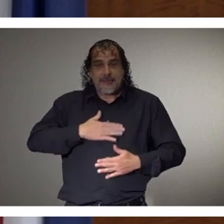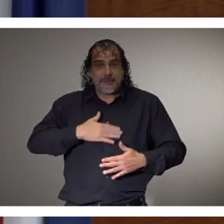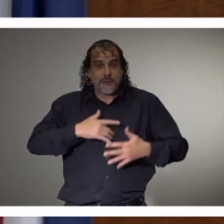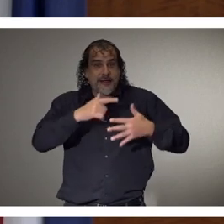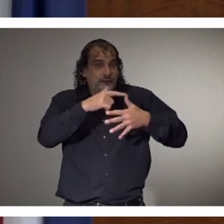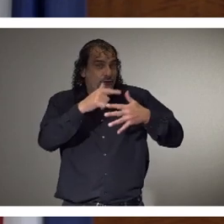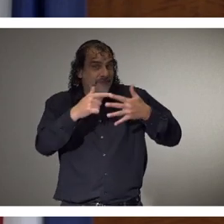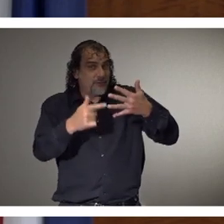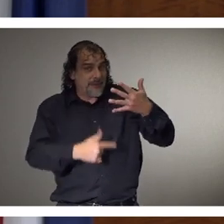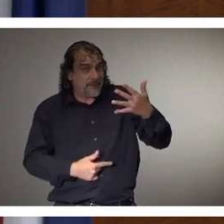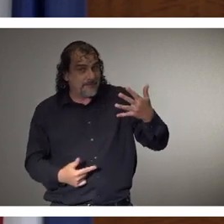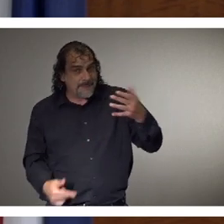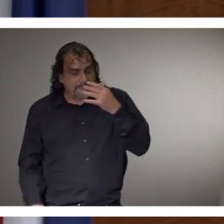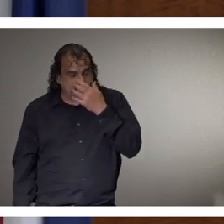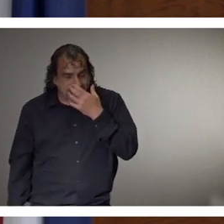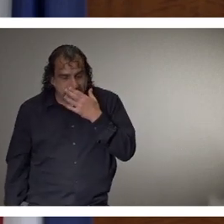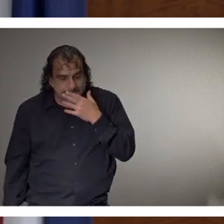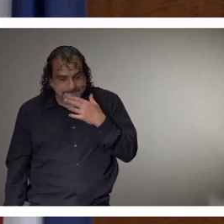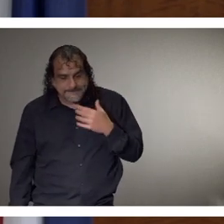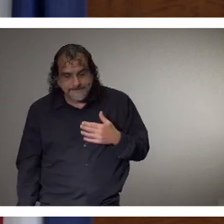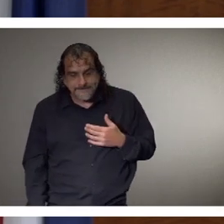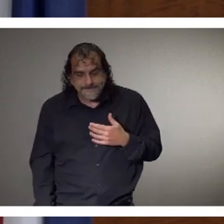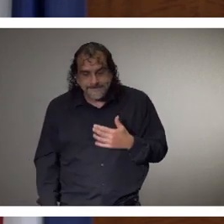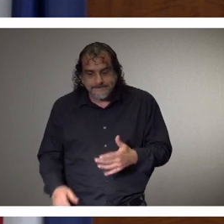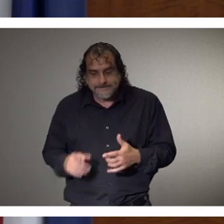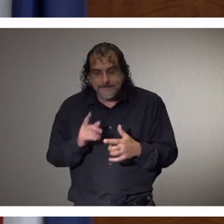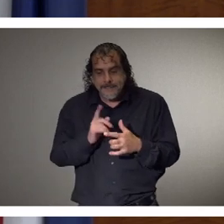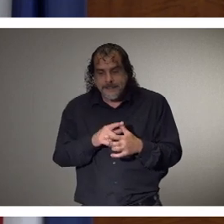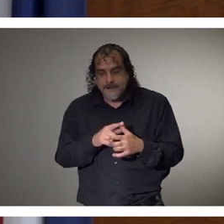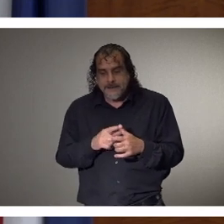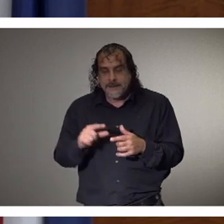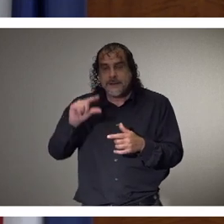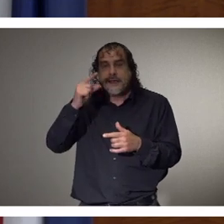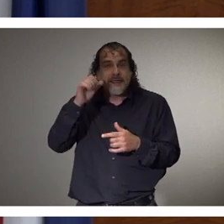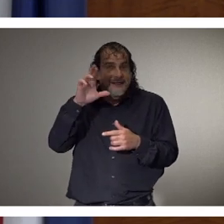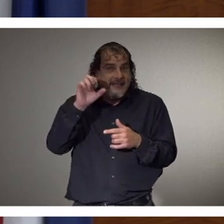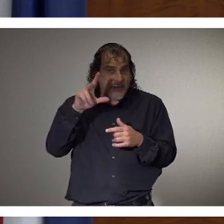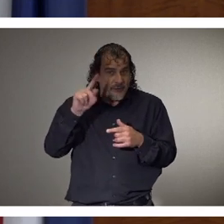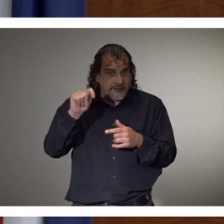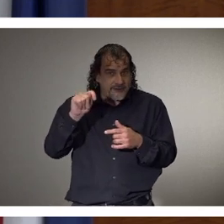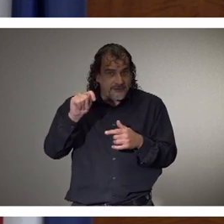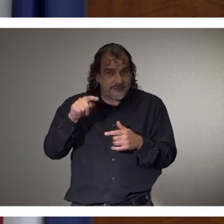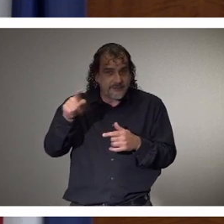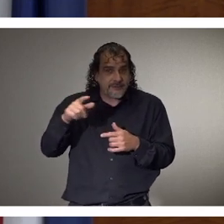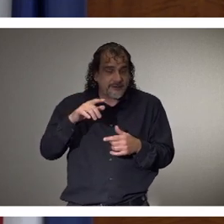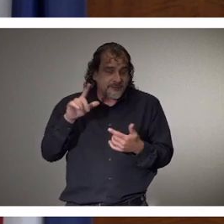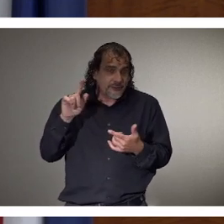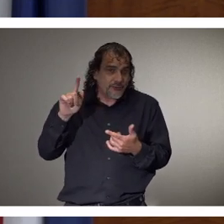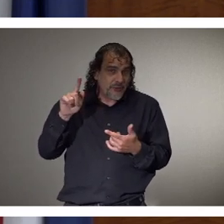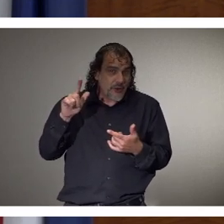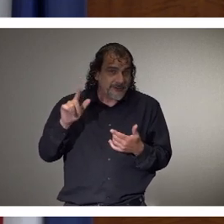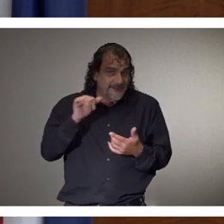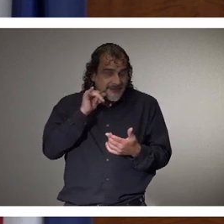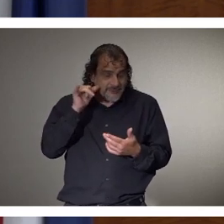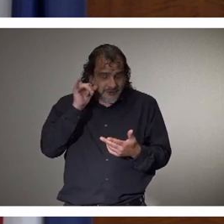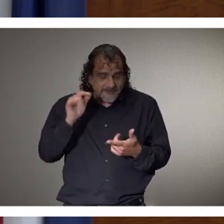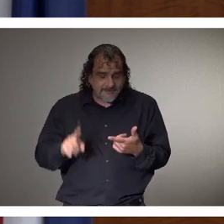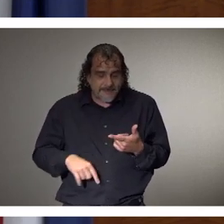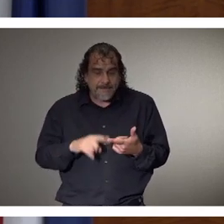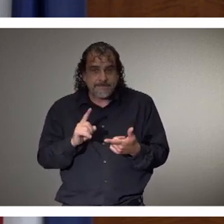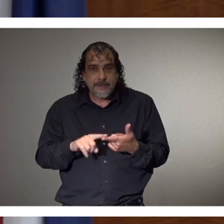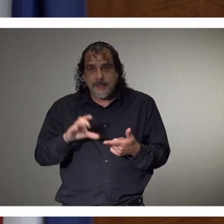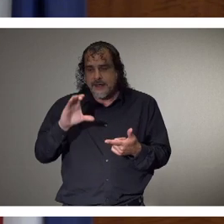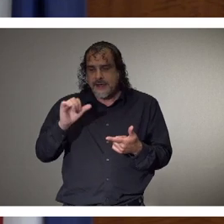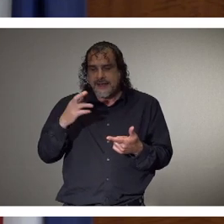a few folks. Uh, and I'm going to do that right now, starting with, uh, Garrett Myers, who had his 21st birthday yesterday, and